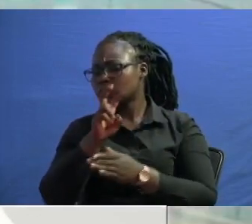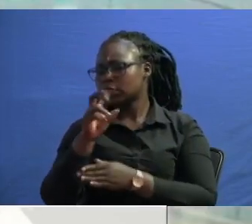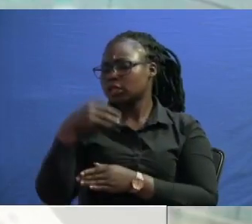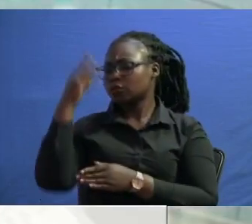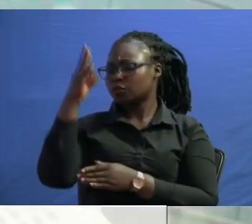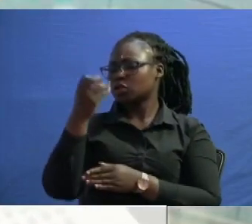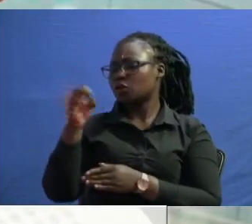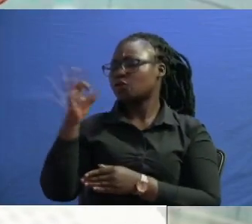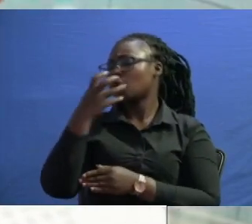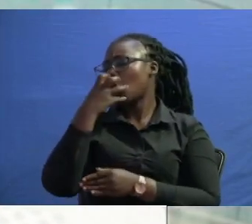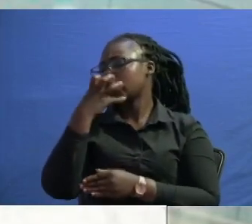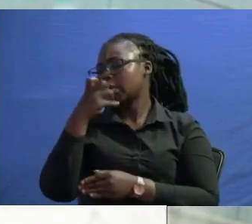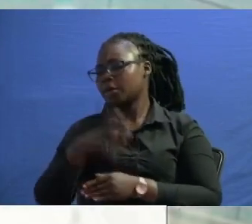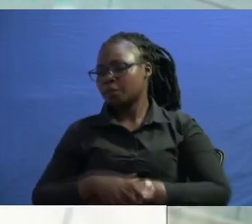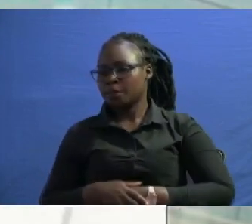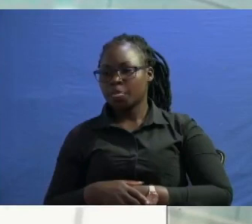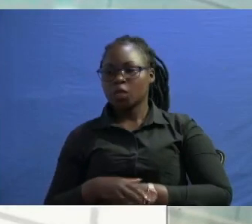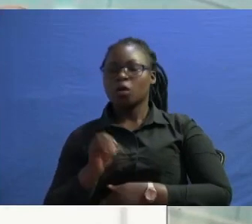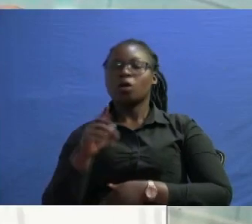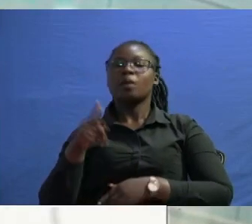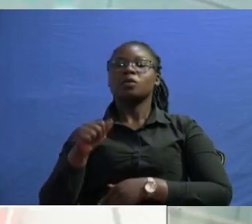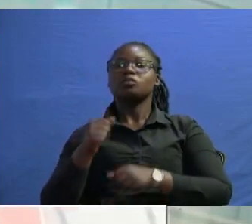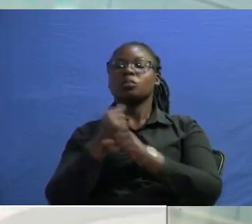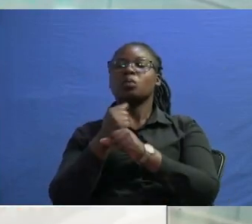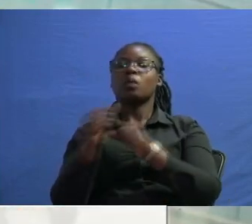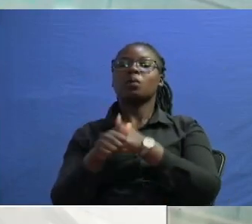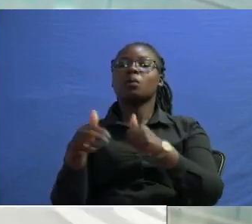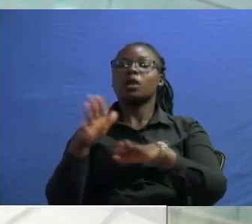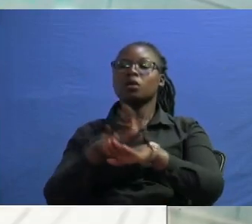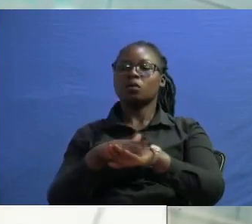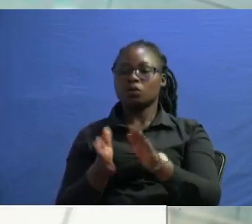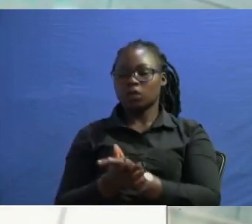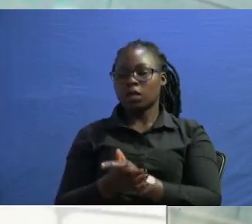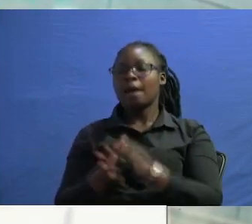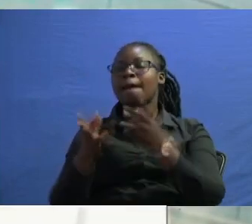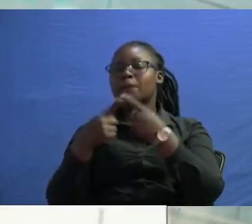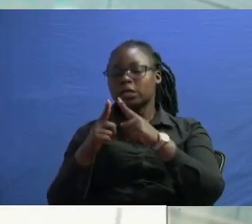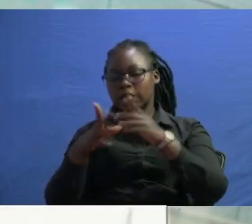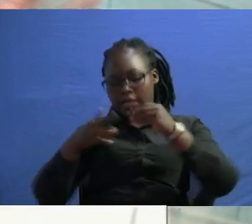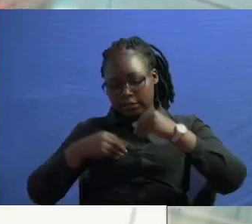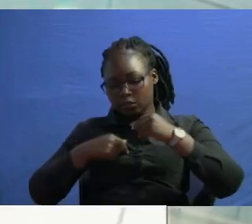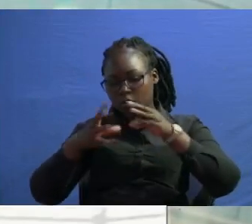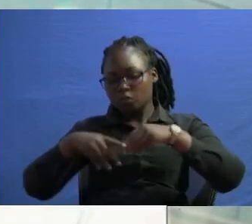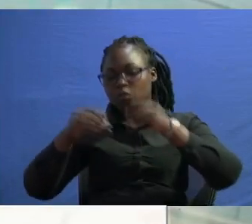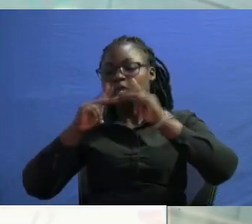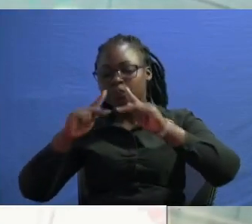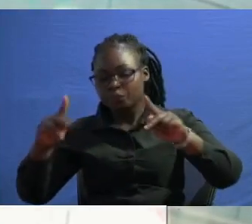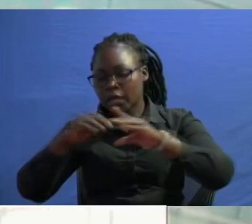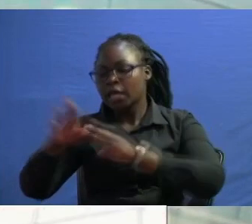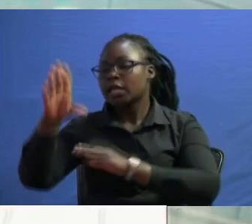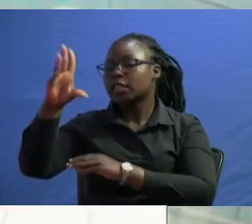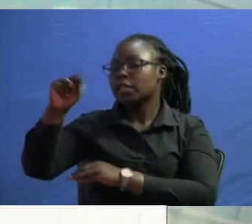odm i'm i'm going to delve properly in that but just allow me to put a final piece in the nadco thing